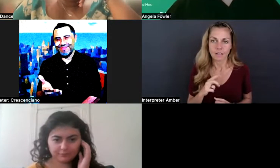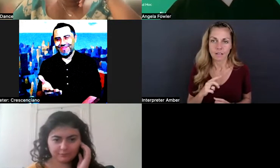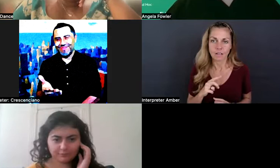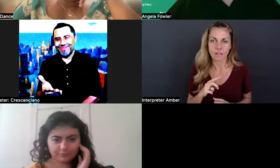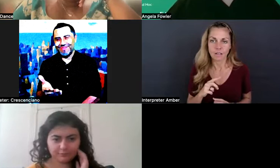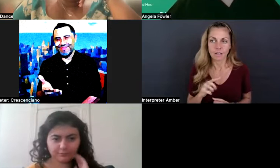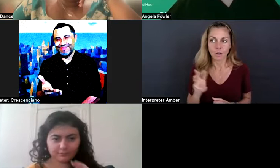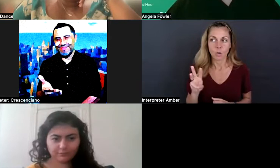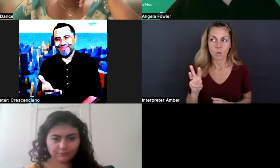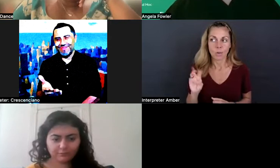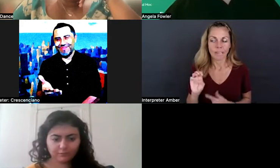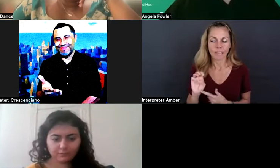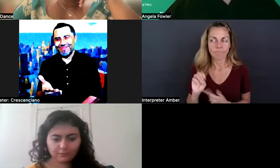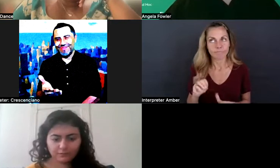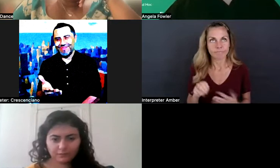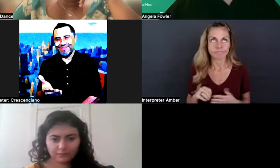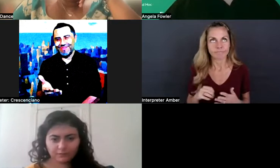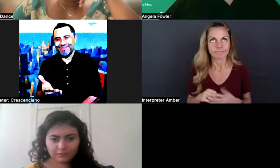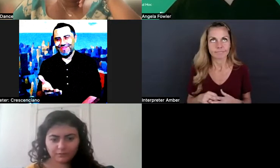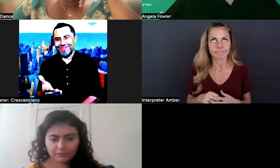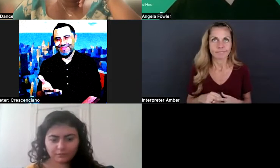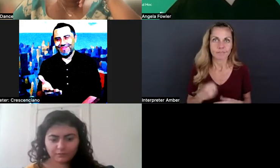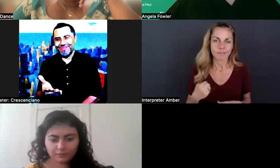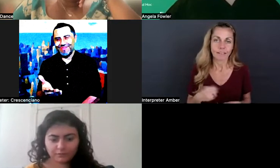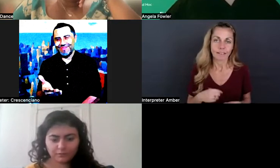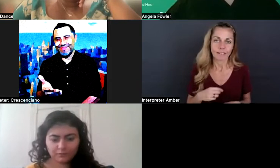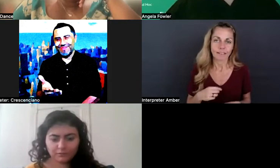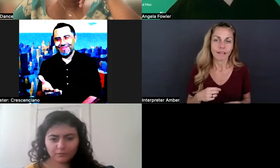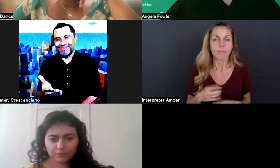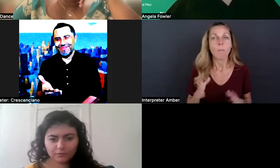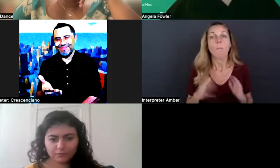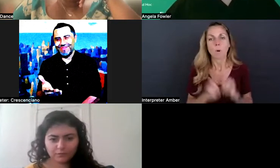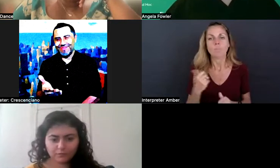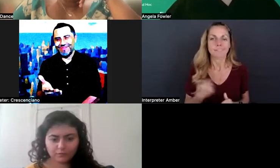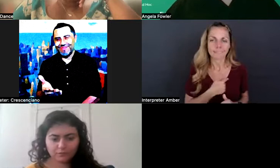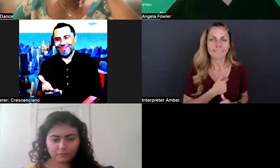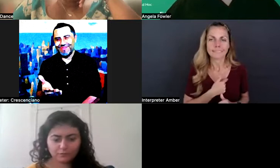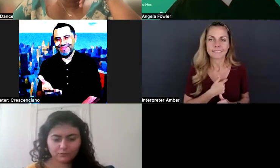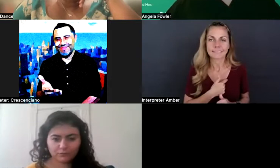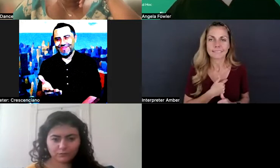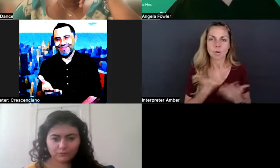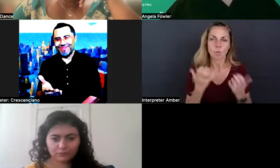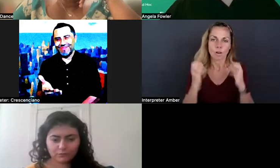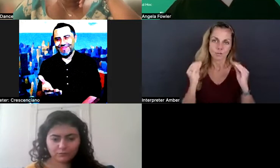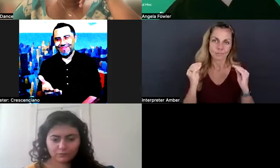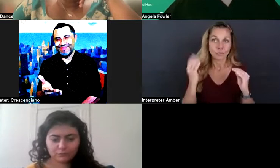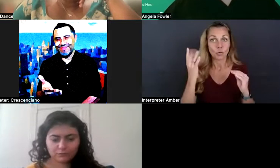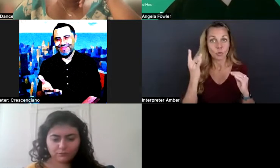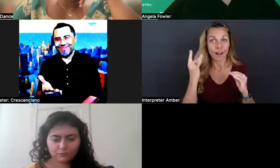person with a disability, most of us want to teach because teaching you makes our lives better.